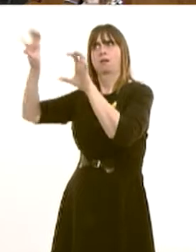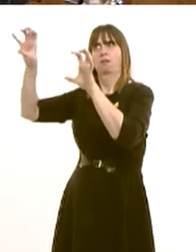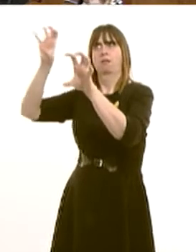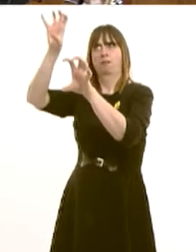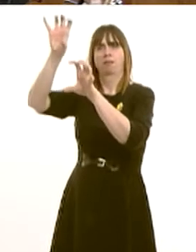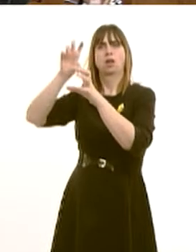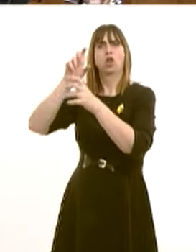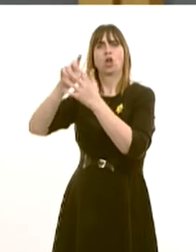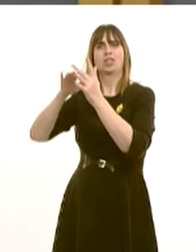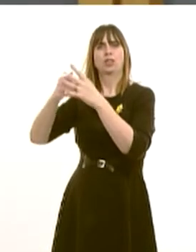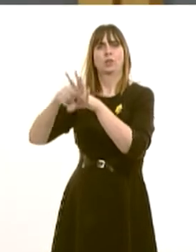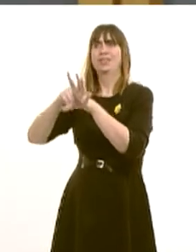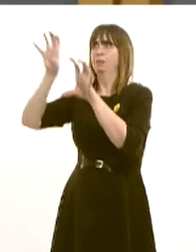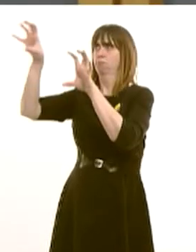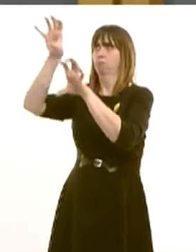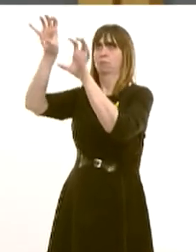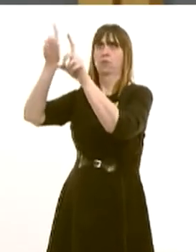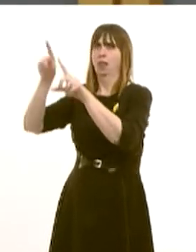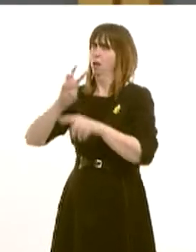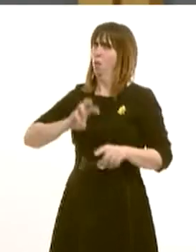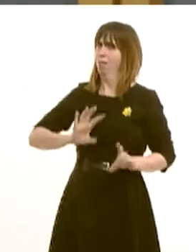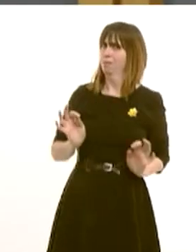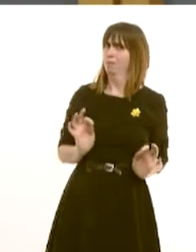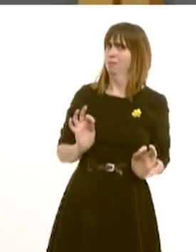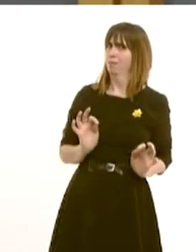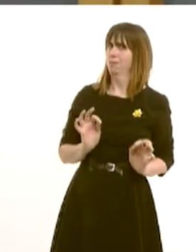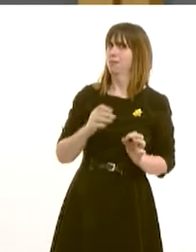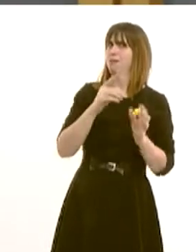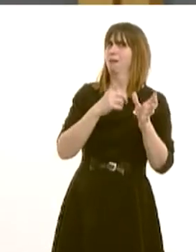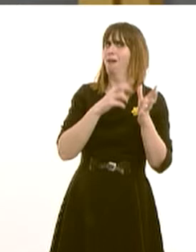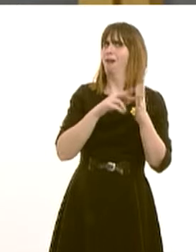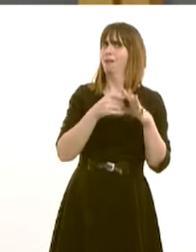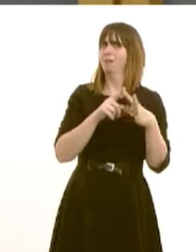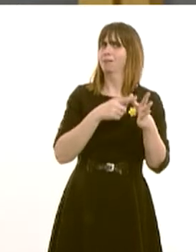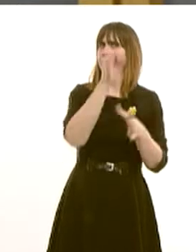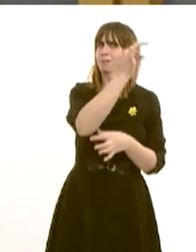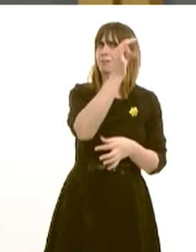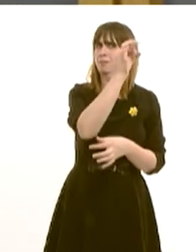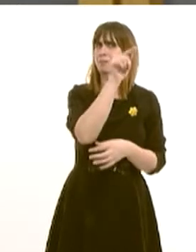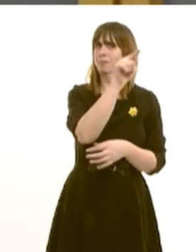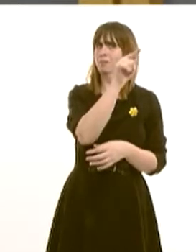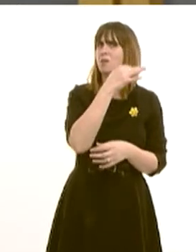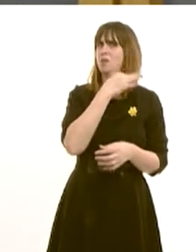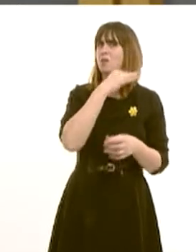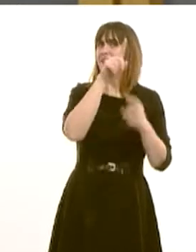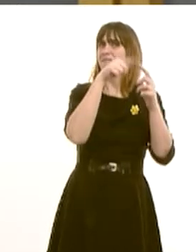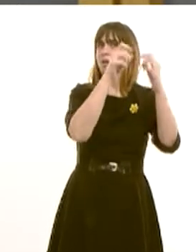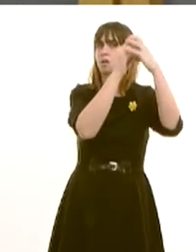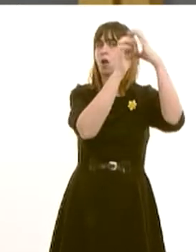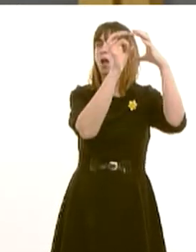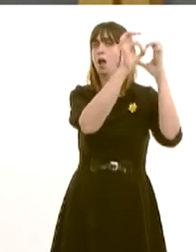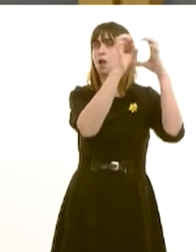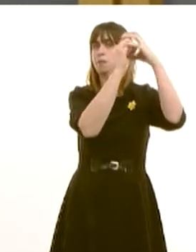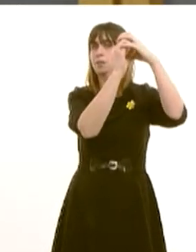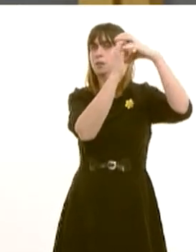isn't true here in Wales with Unis Mourne. The risk, I think, of merging Unis